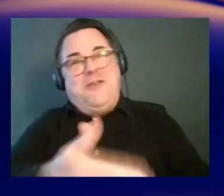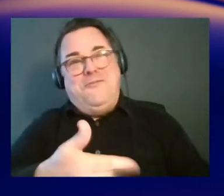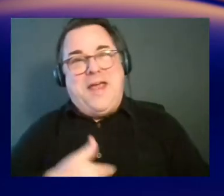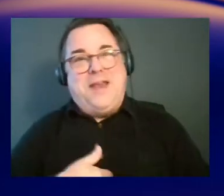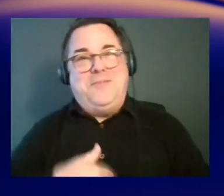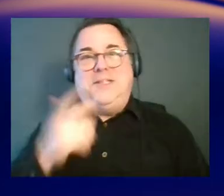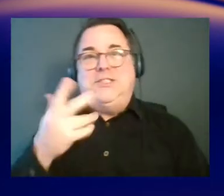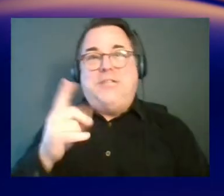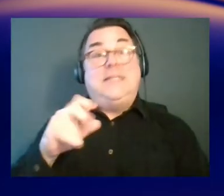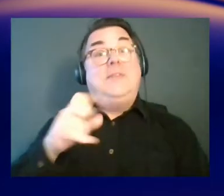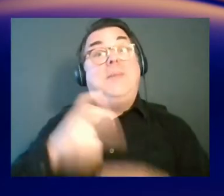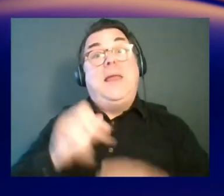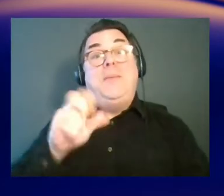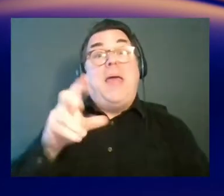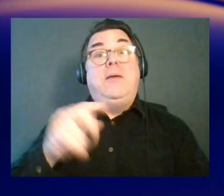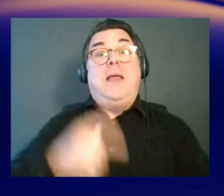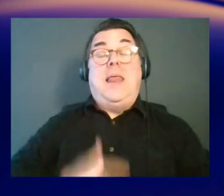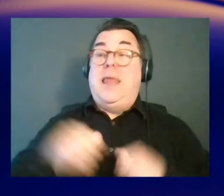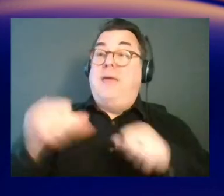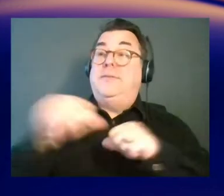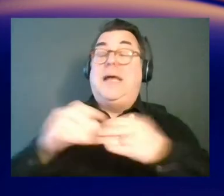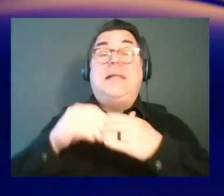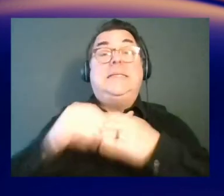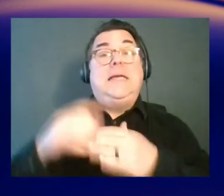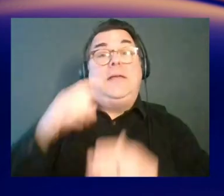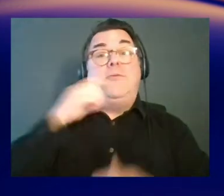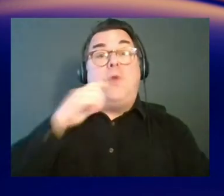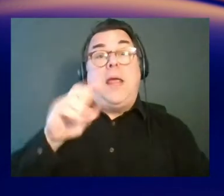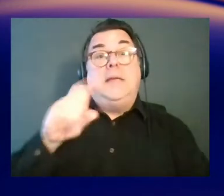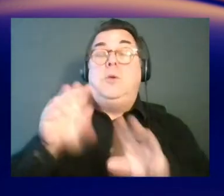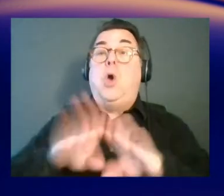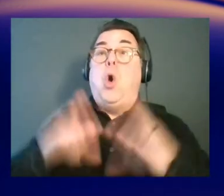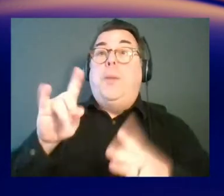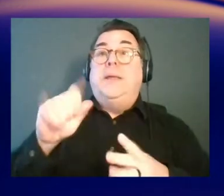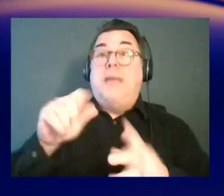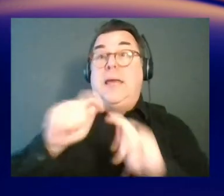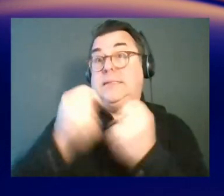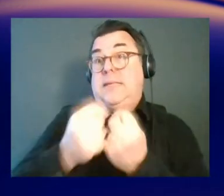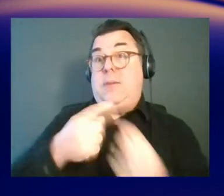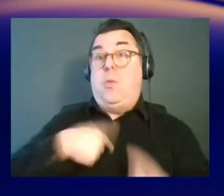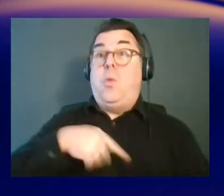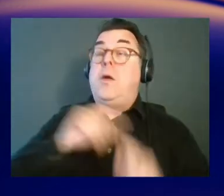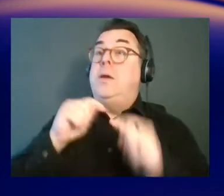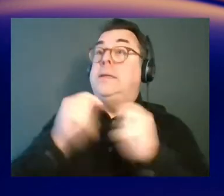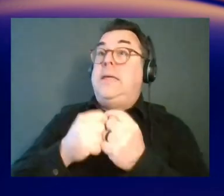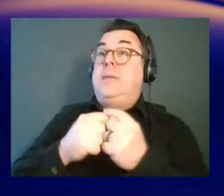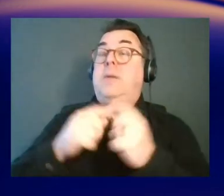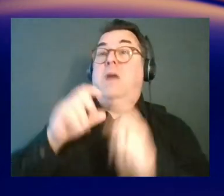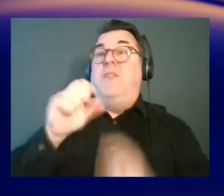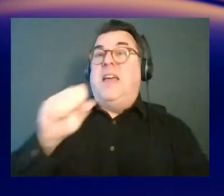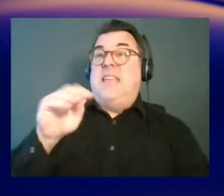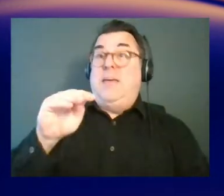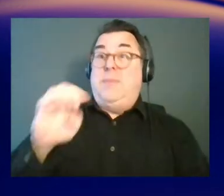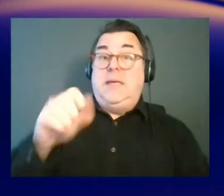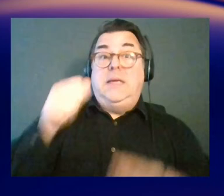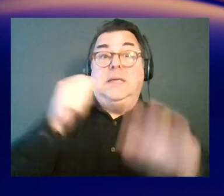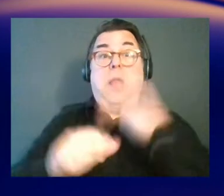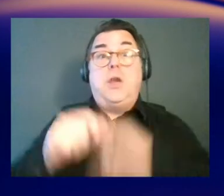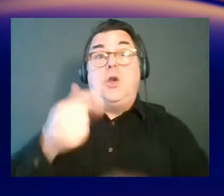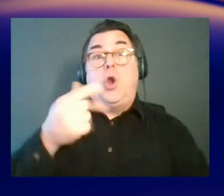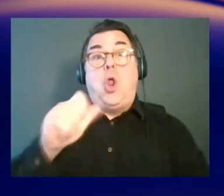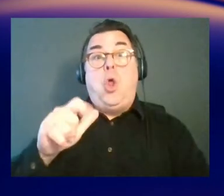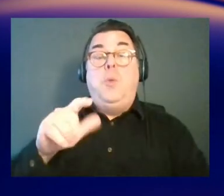Steve. My name is Erin. the life sciences lead on the AWS open data team. So we are a team of subject matter experts under the Global Social Impact